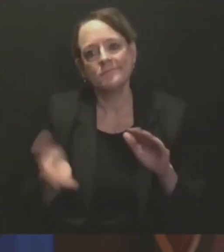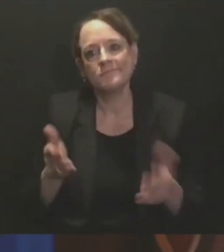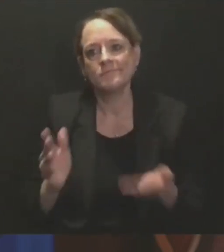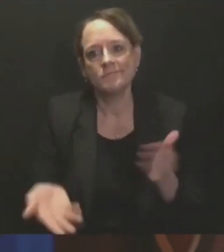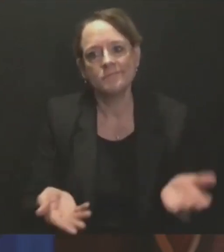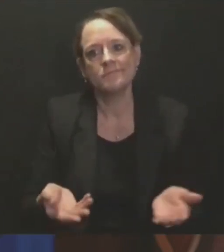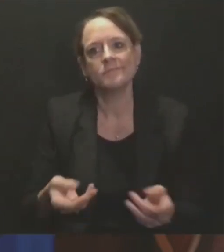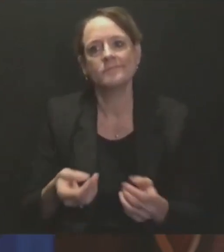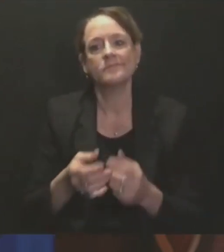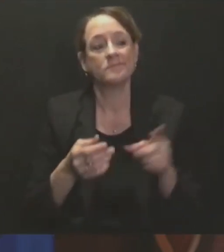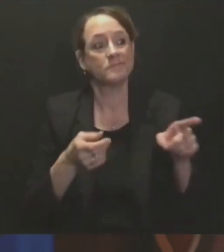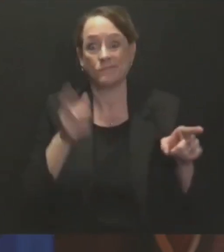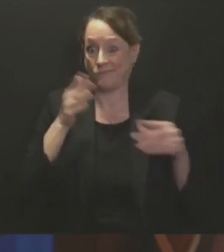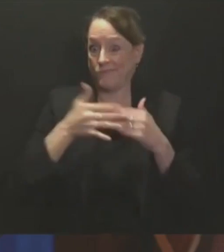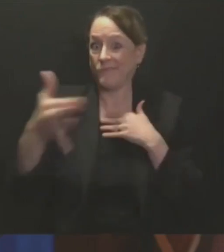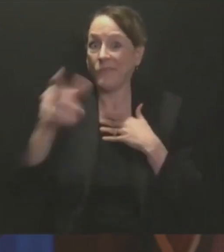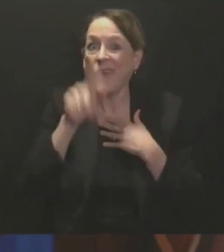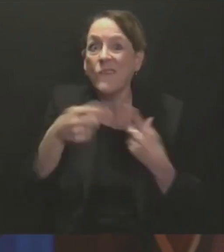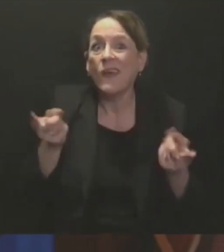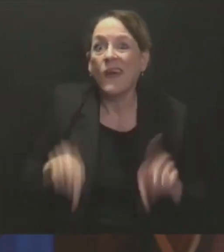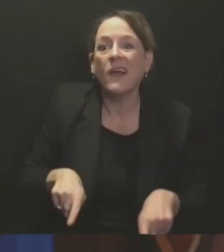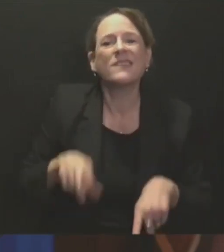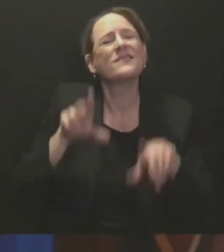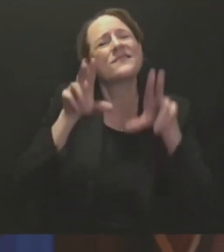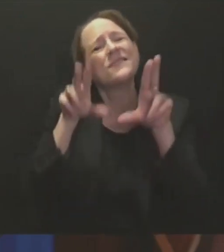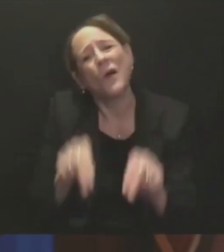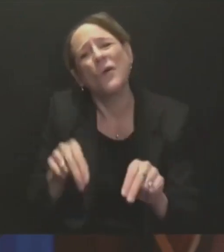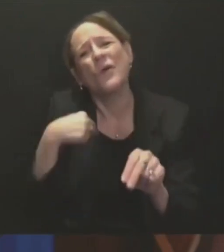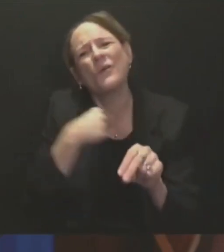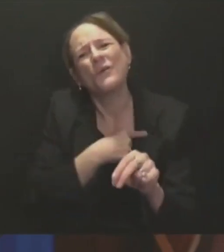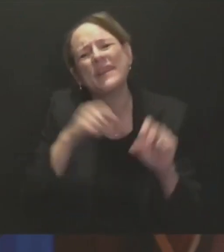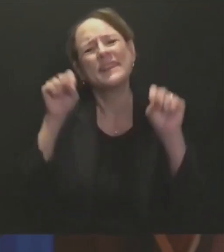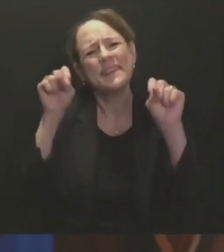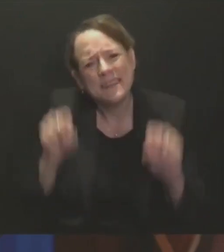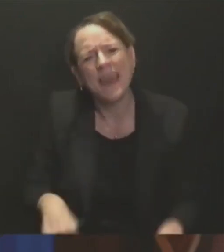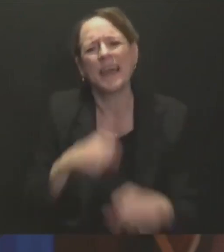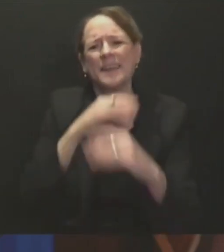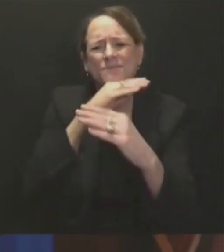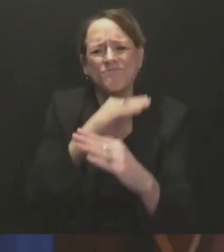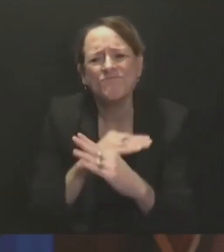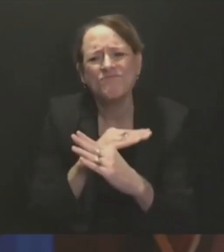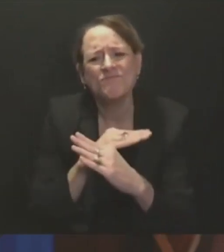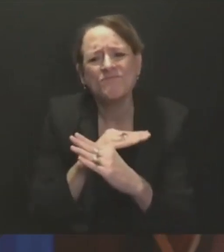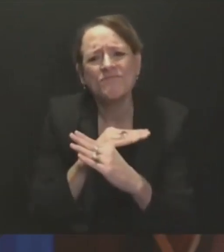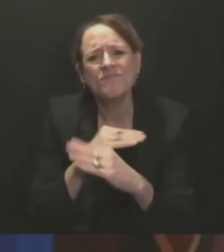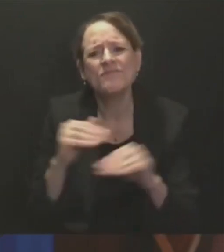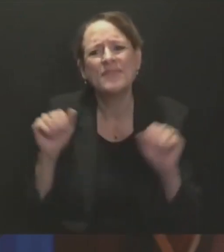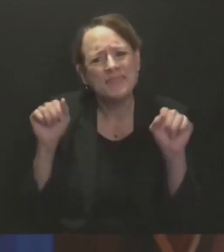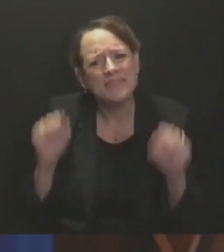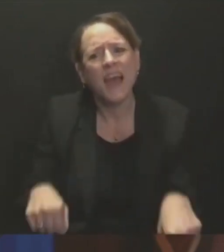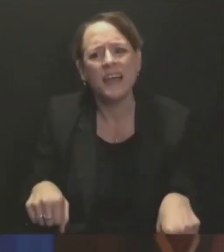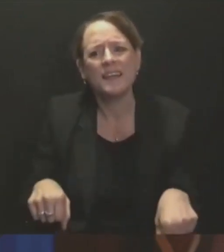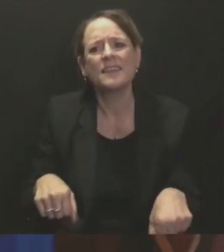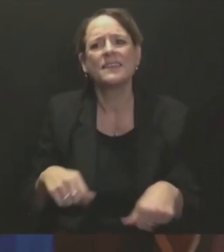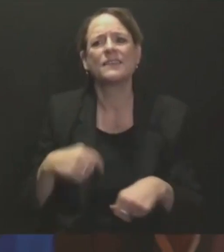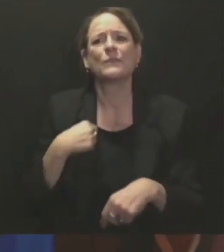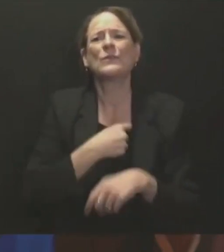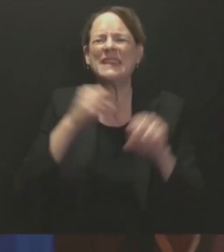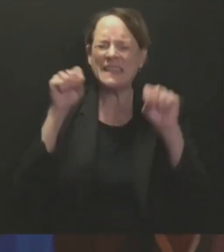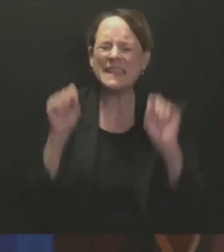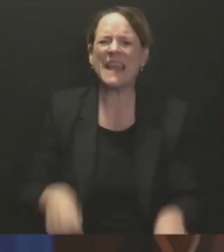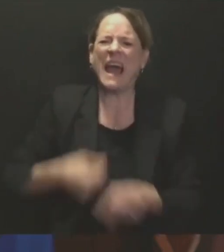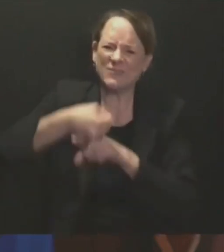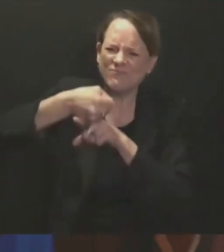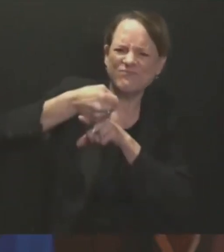and preventable. That means the fight against this virus is winnable, but only if we fight it together.